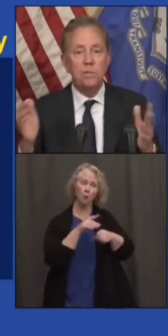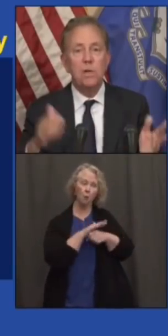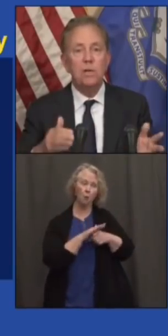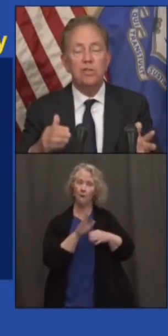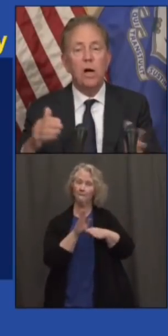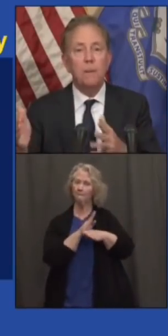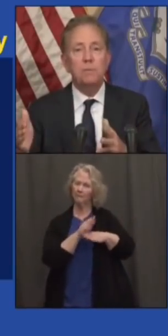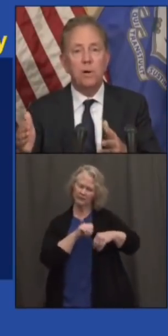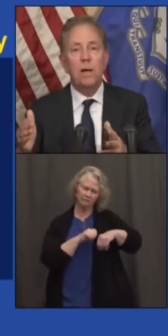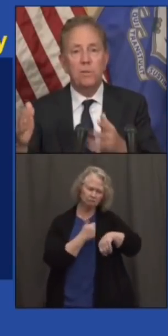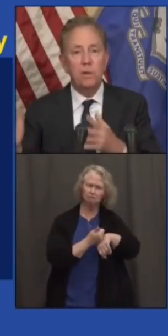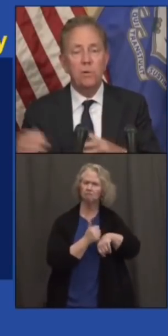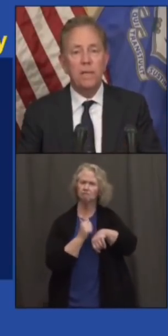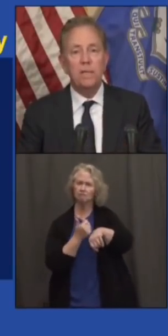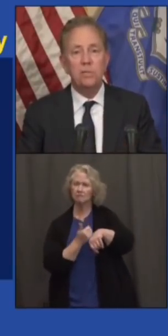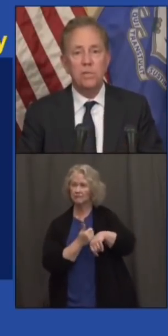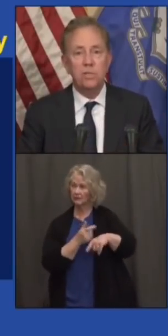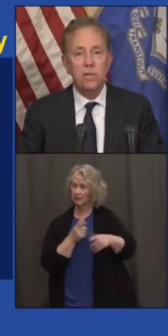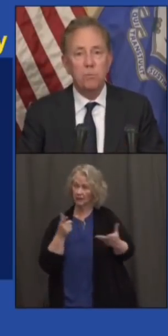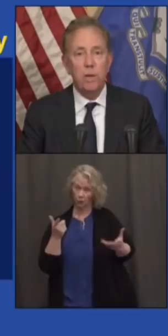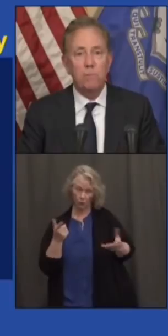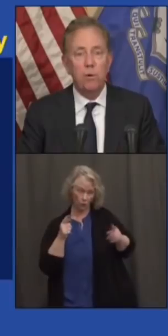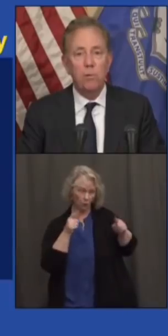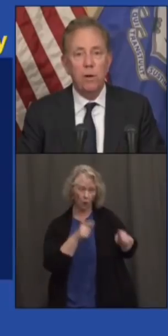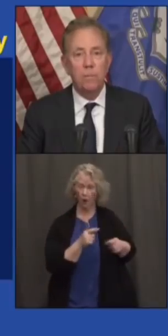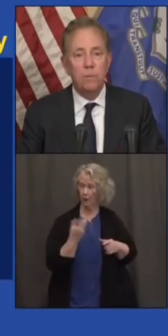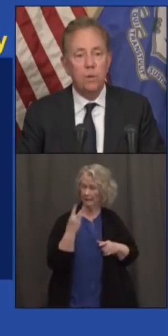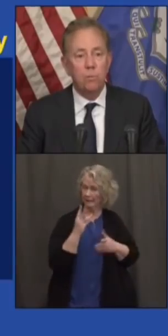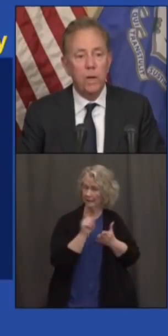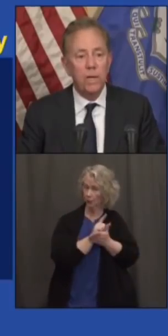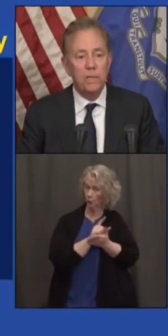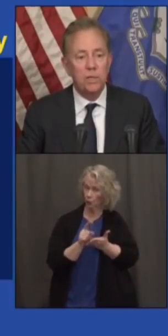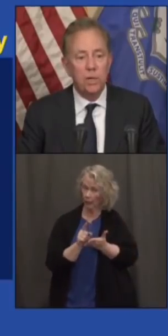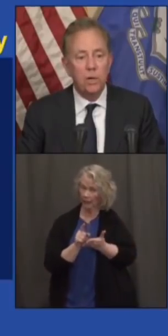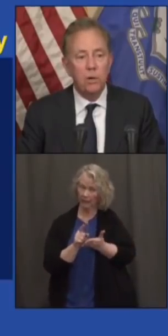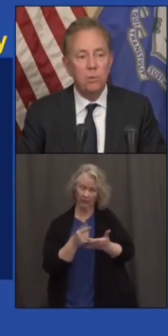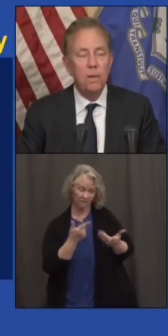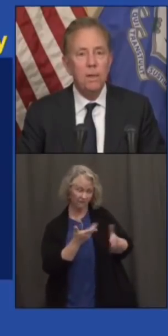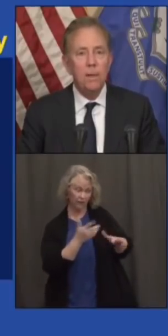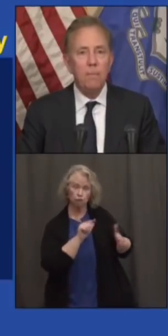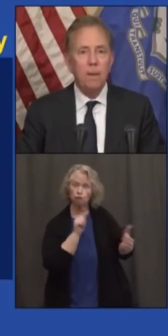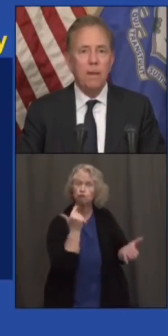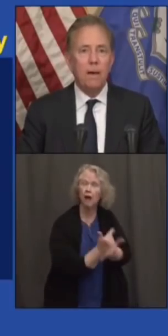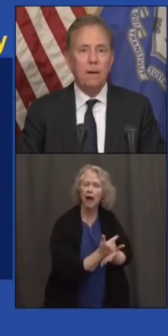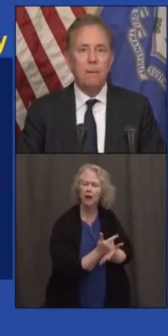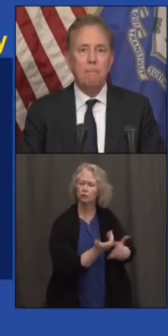businesses, jobs that are out there. You get this 16-week program, you're ready to go.